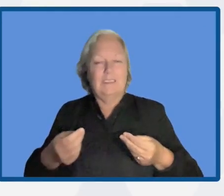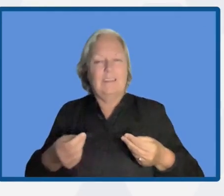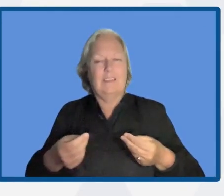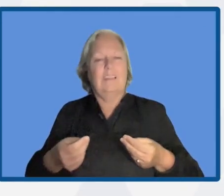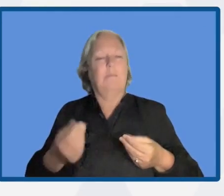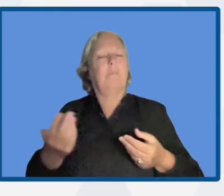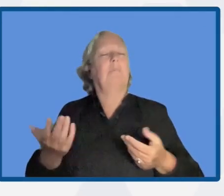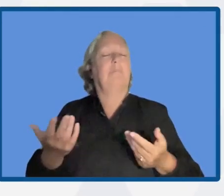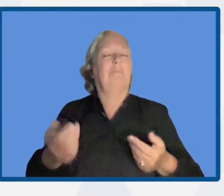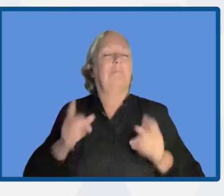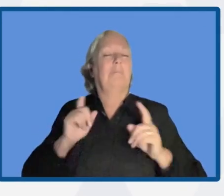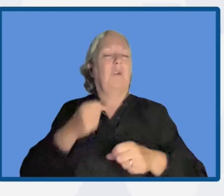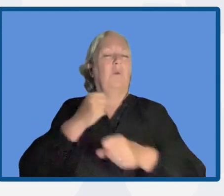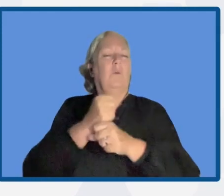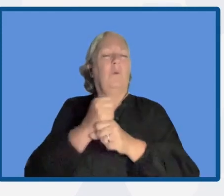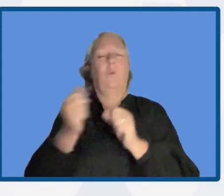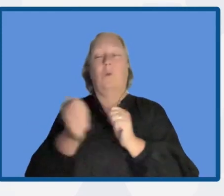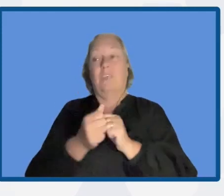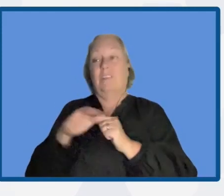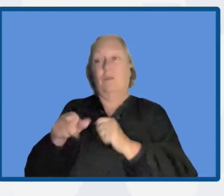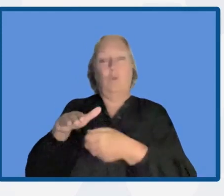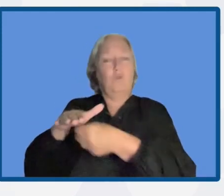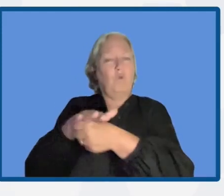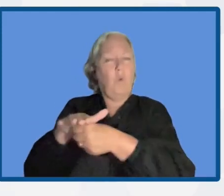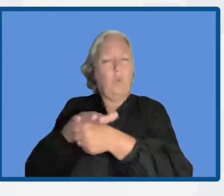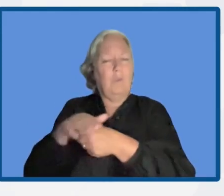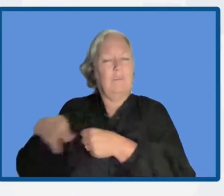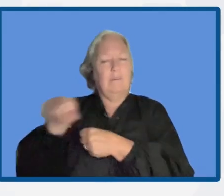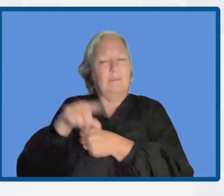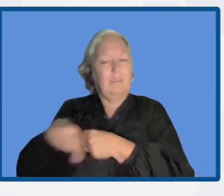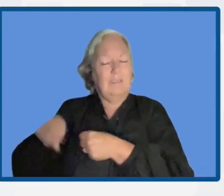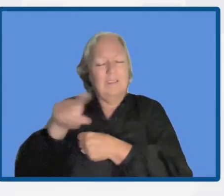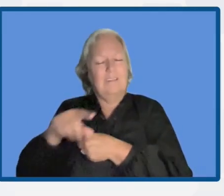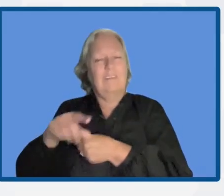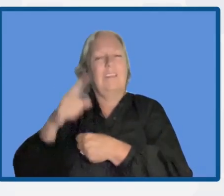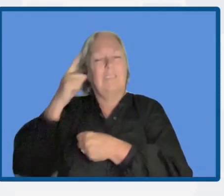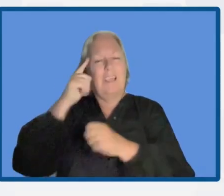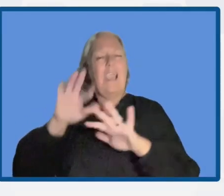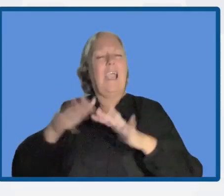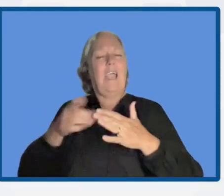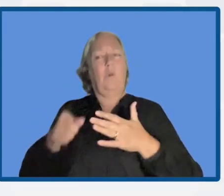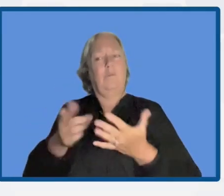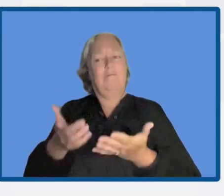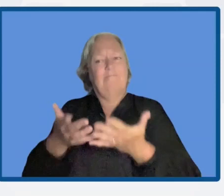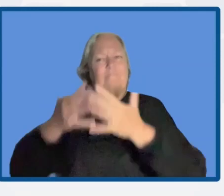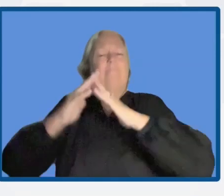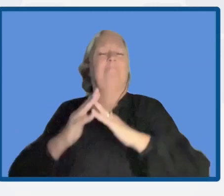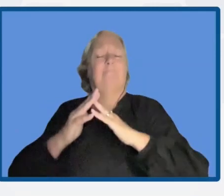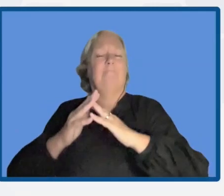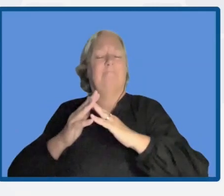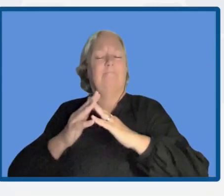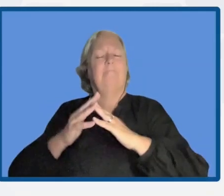local organizations to rebuild the memory and to remember what